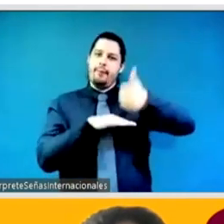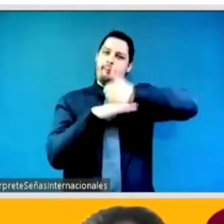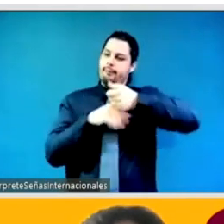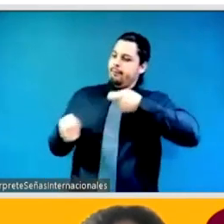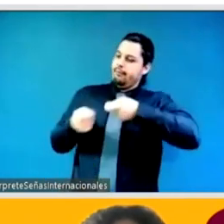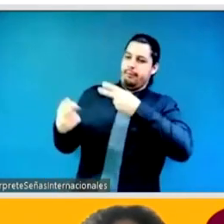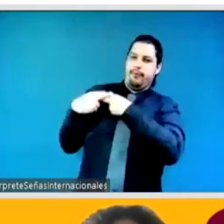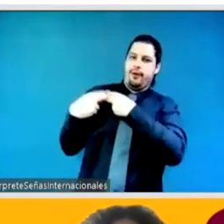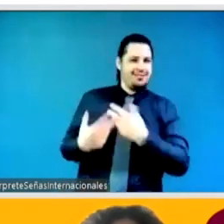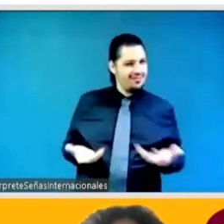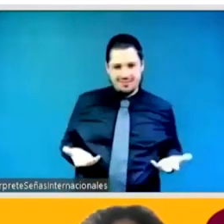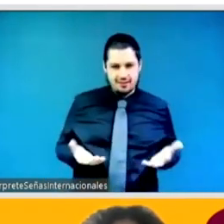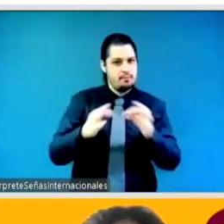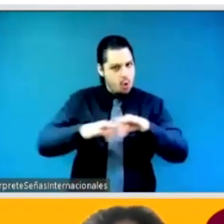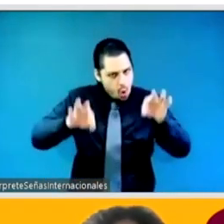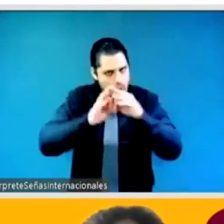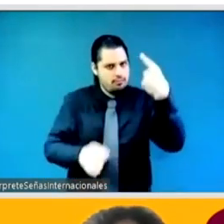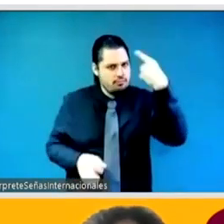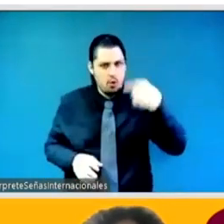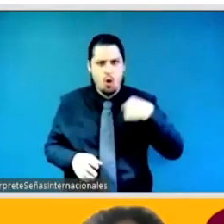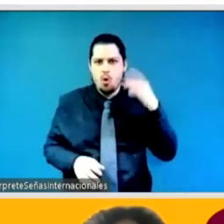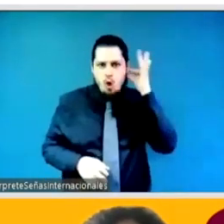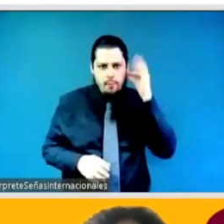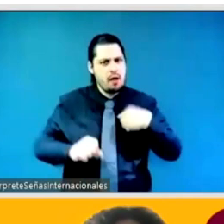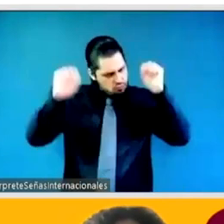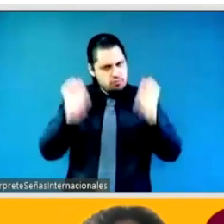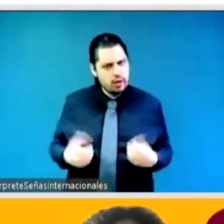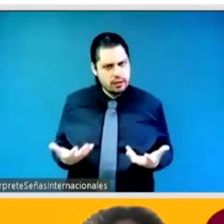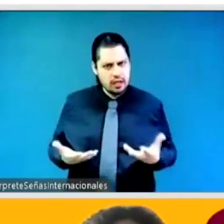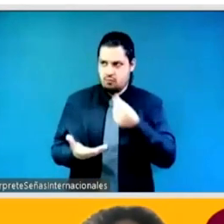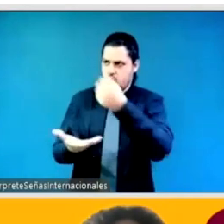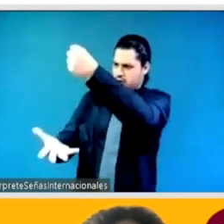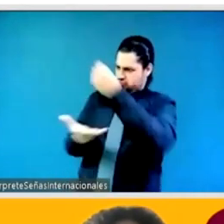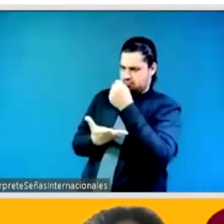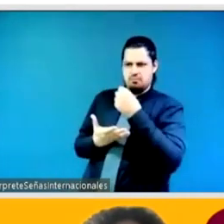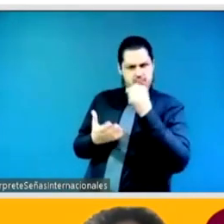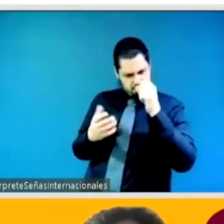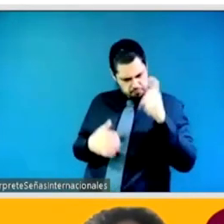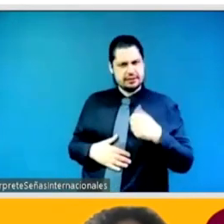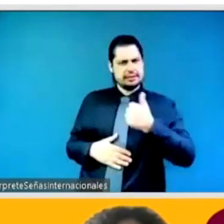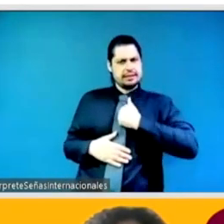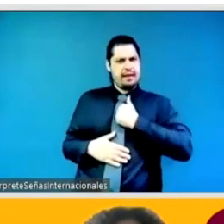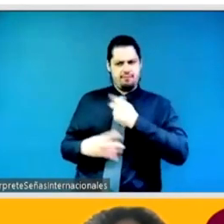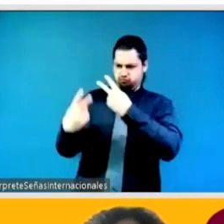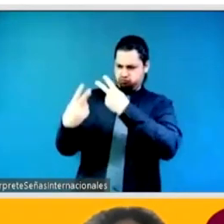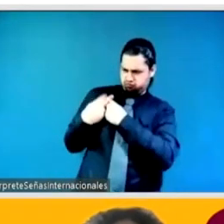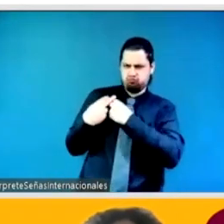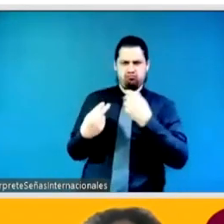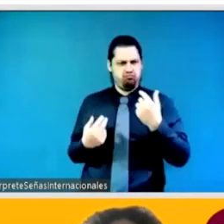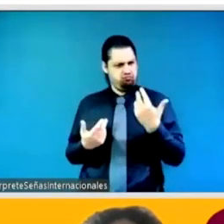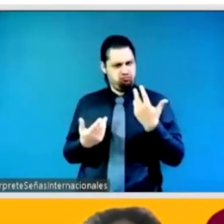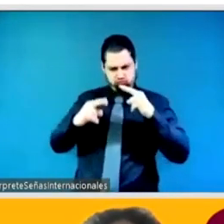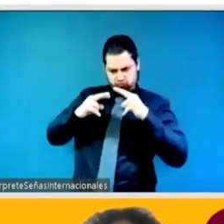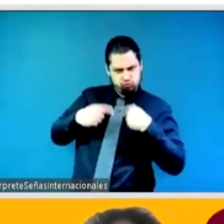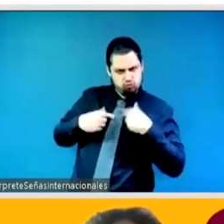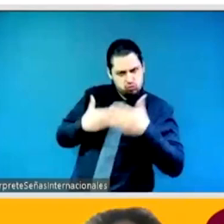so I think that to be a commitment maker means to be led by example first of all and beyond talk